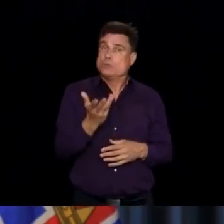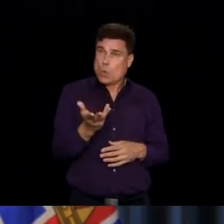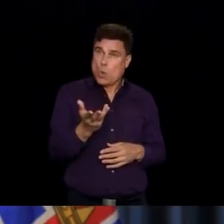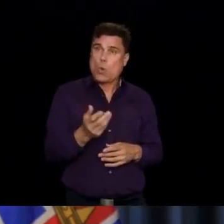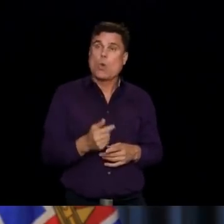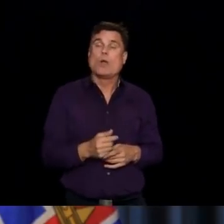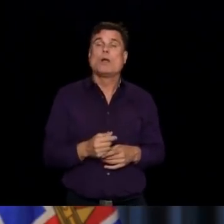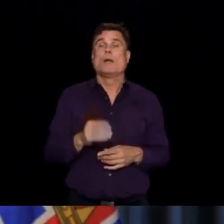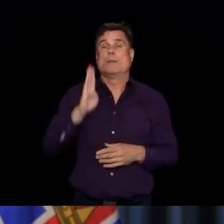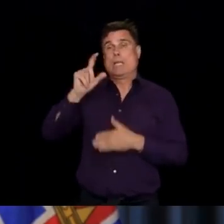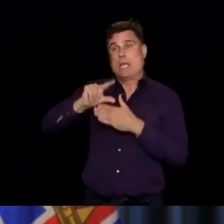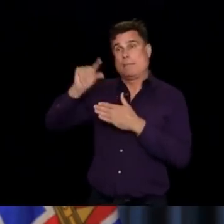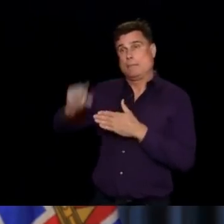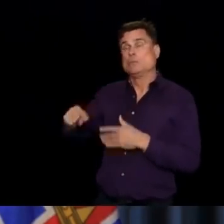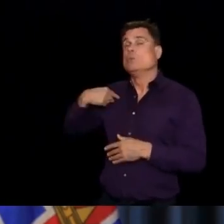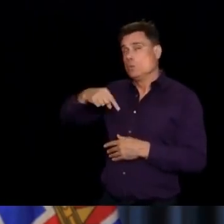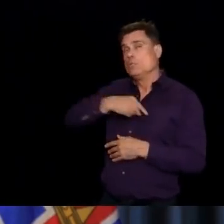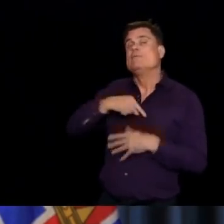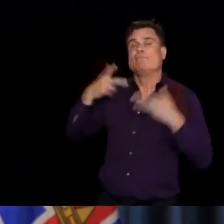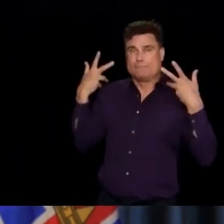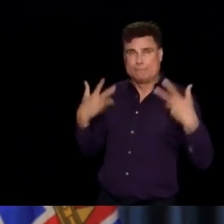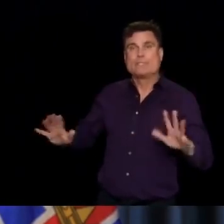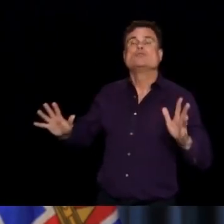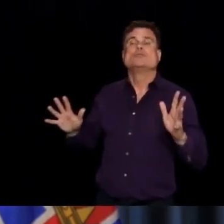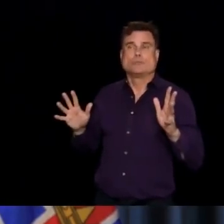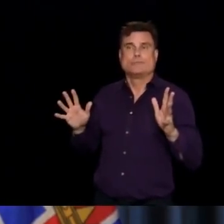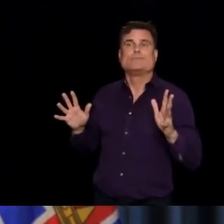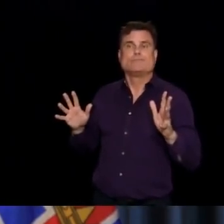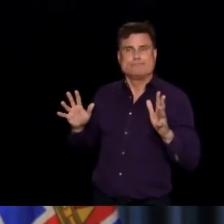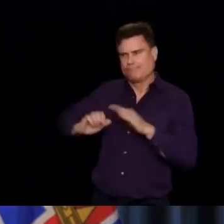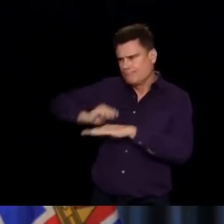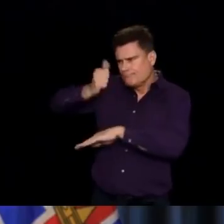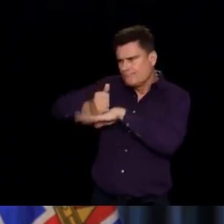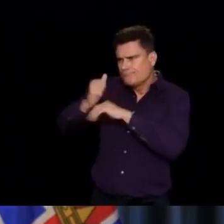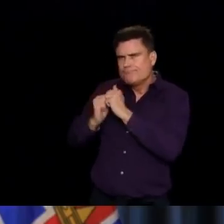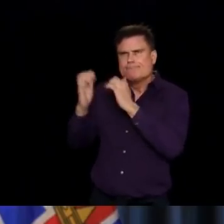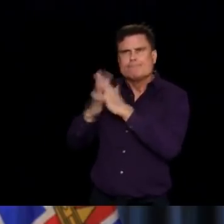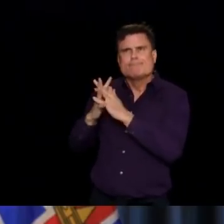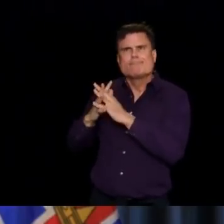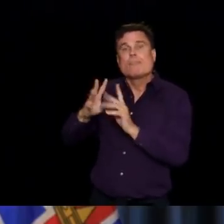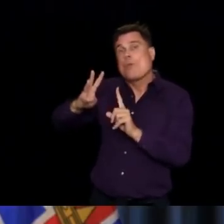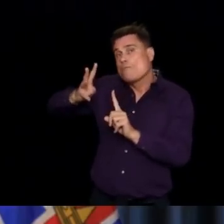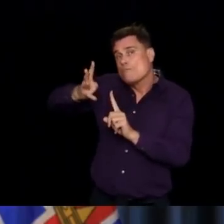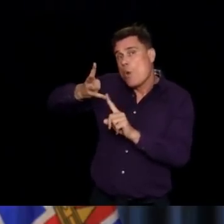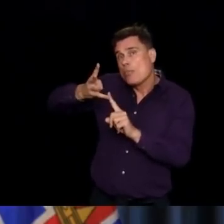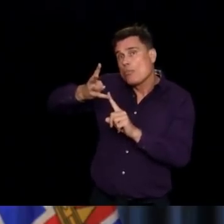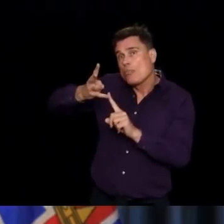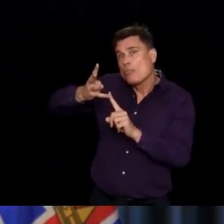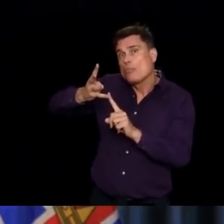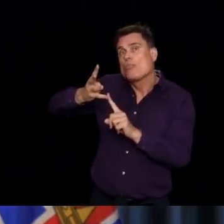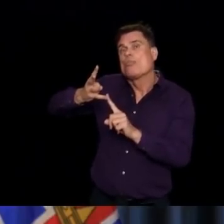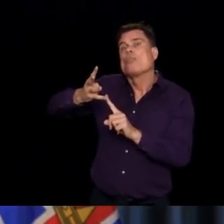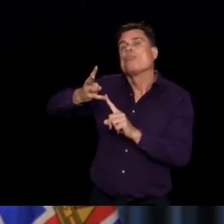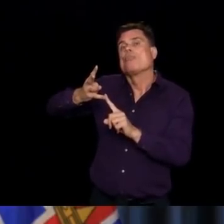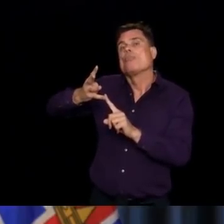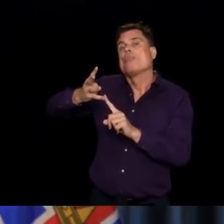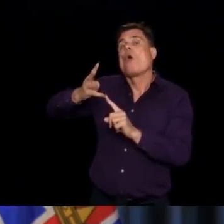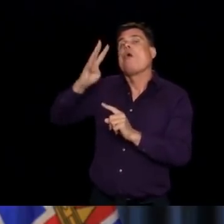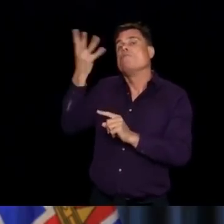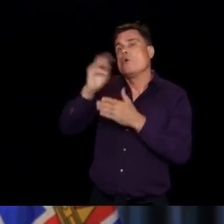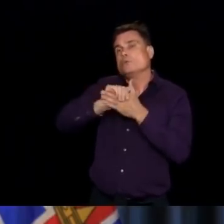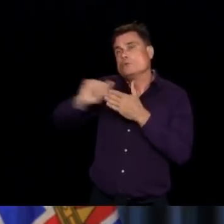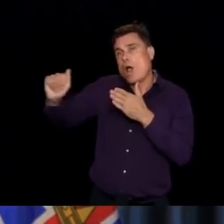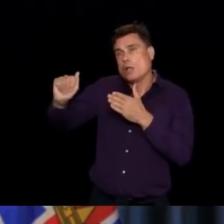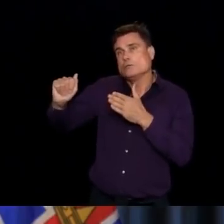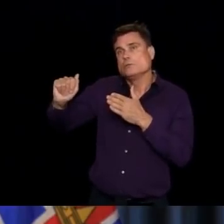period, for that 16-week period where the pandemic pay was available, $4 an hour was available, to people who are contractors